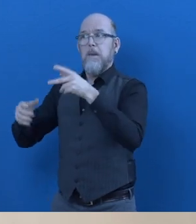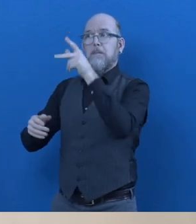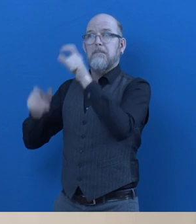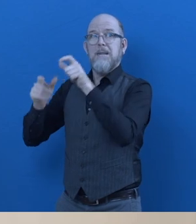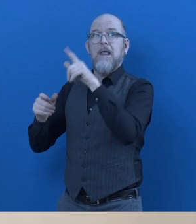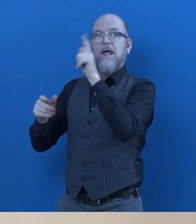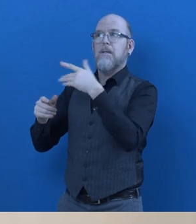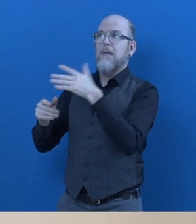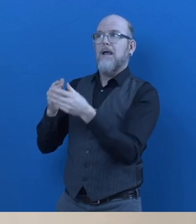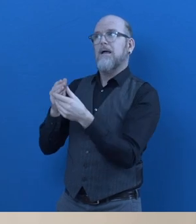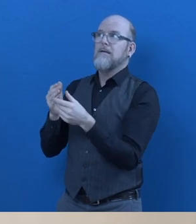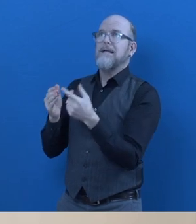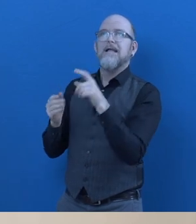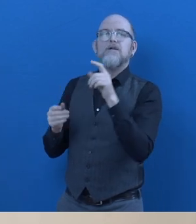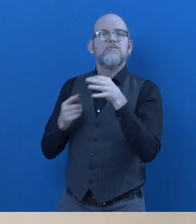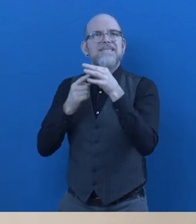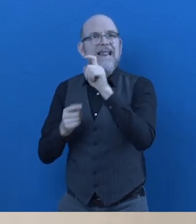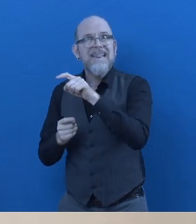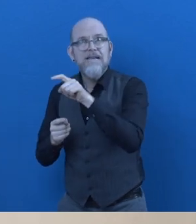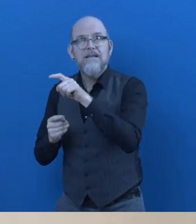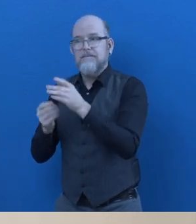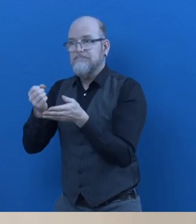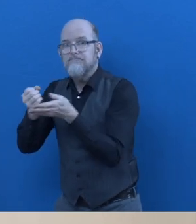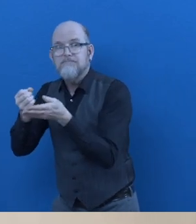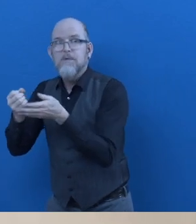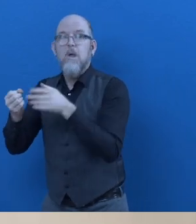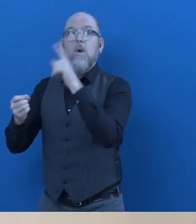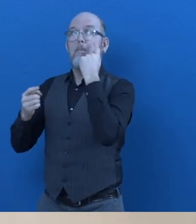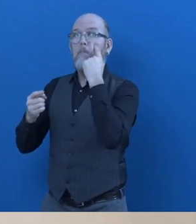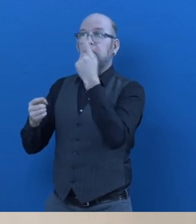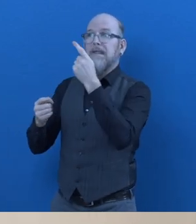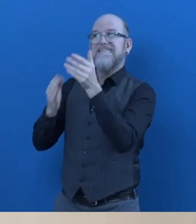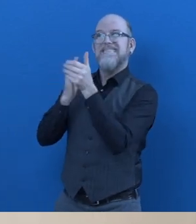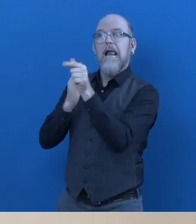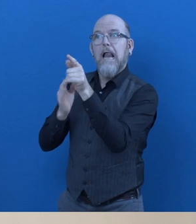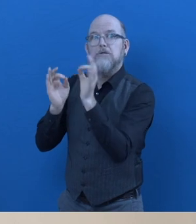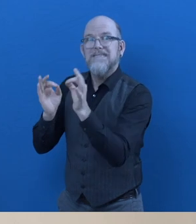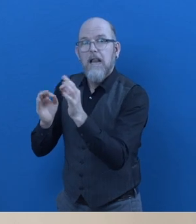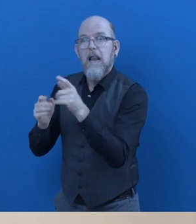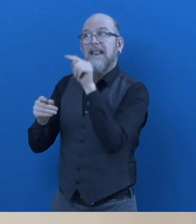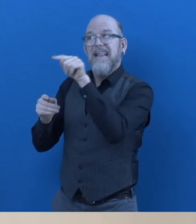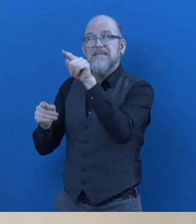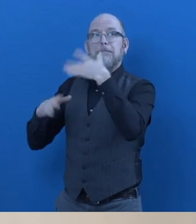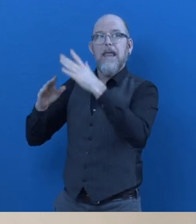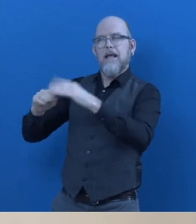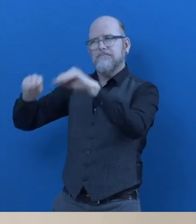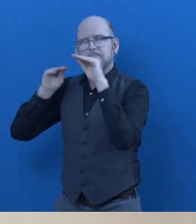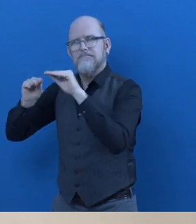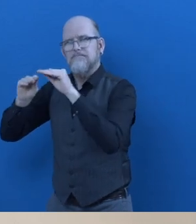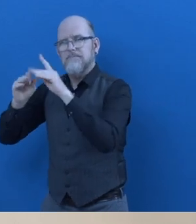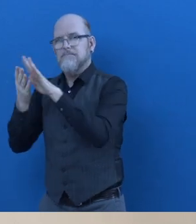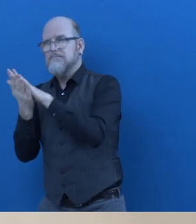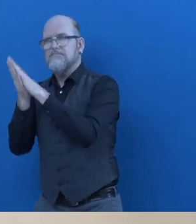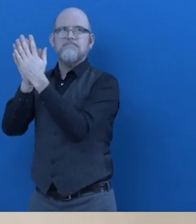where persons with special needs are vocationally trained, empowered, to be able to do a particular skill